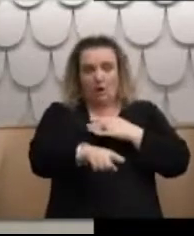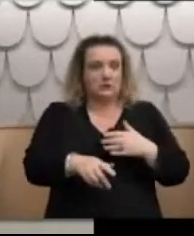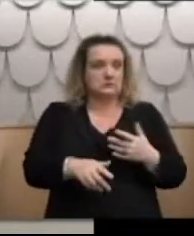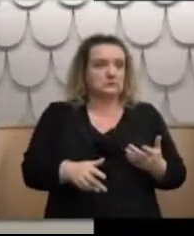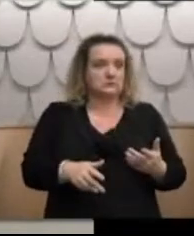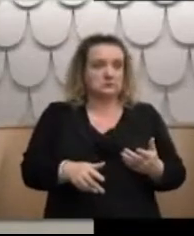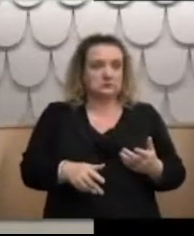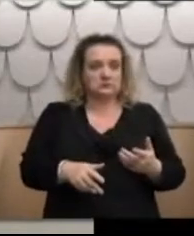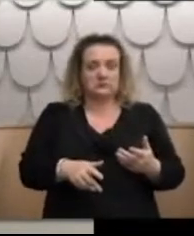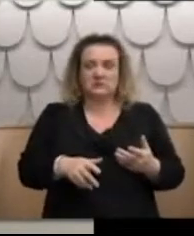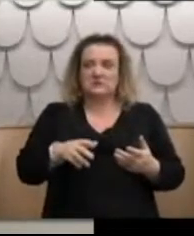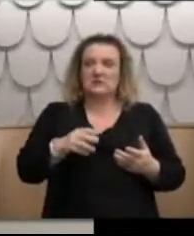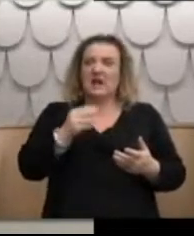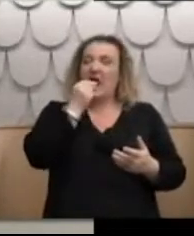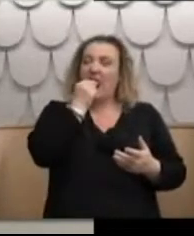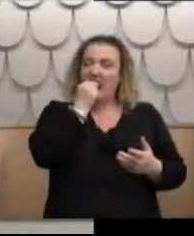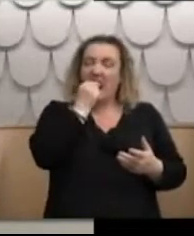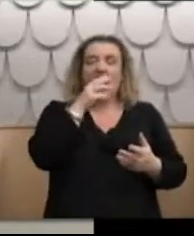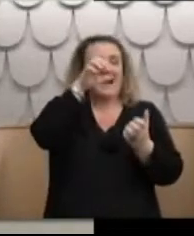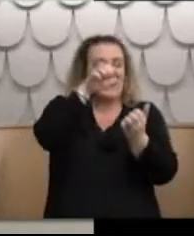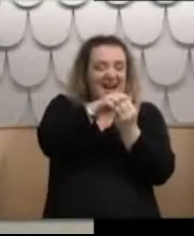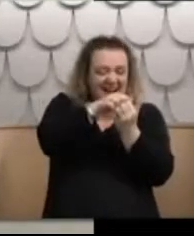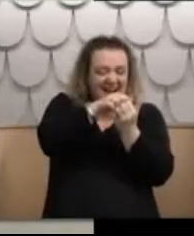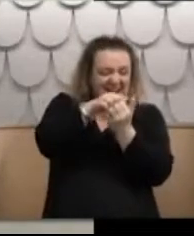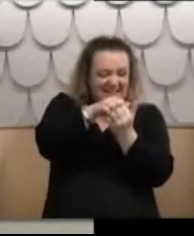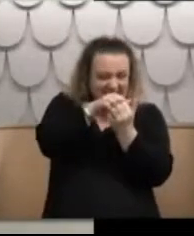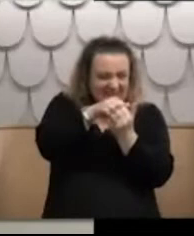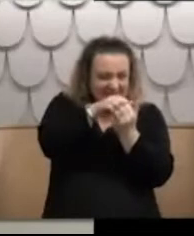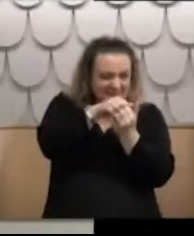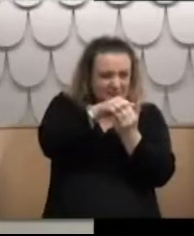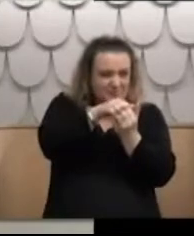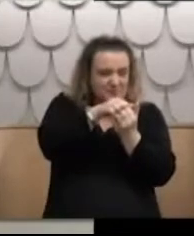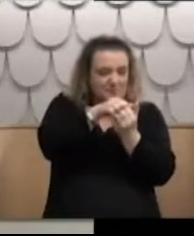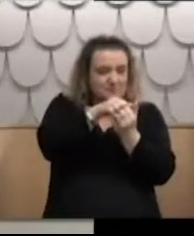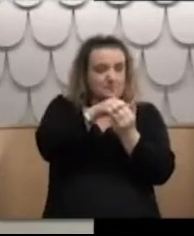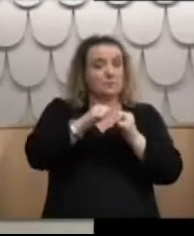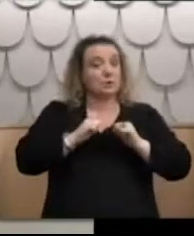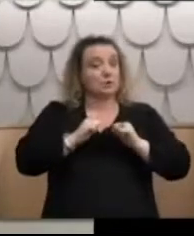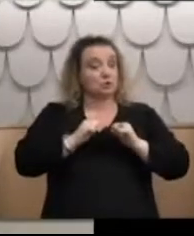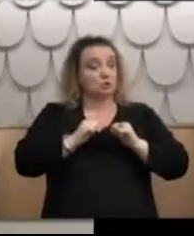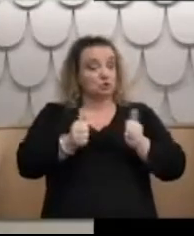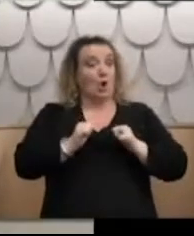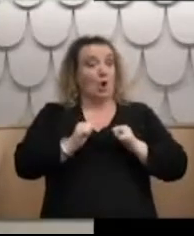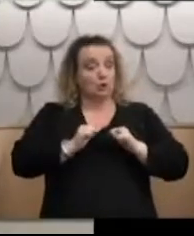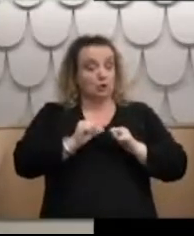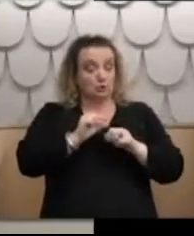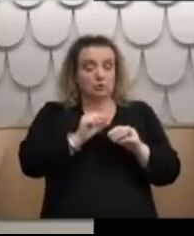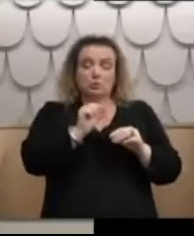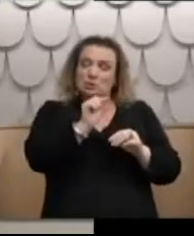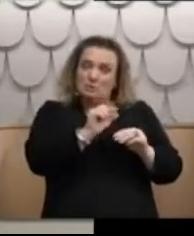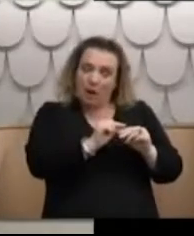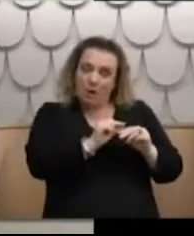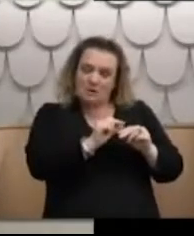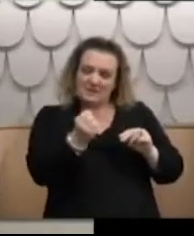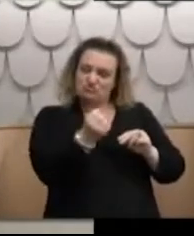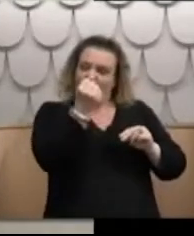I would be biting into the mouth guard while this was happening. The shocks would start with mild and then get stronger and